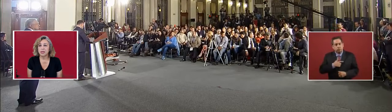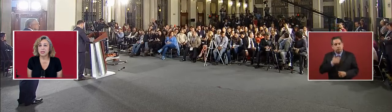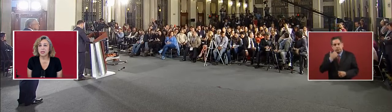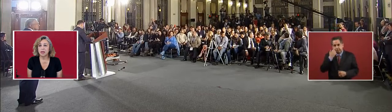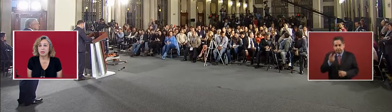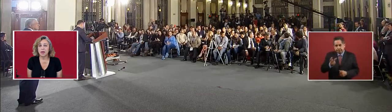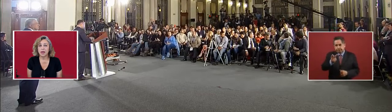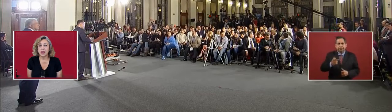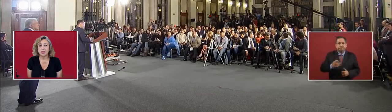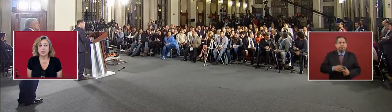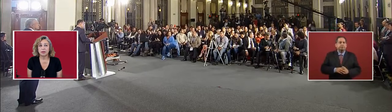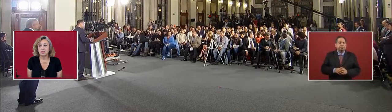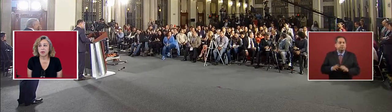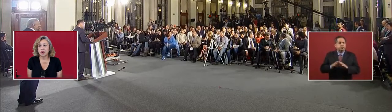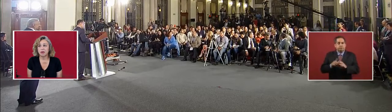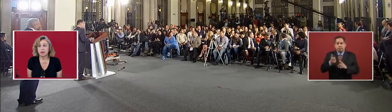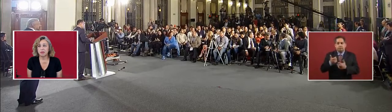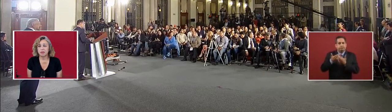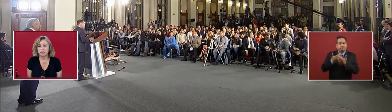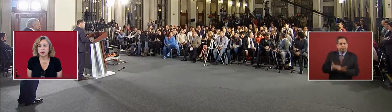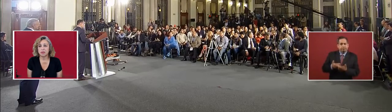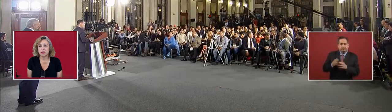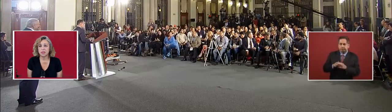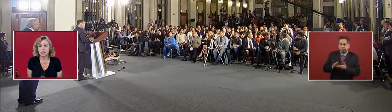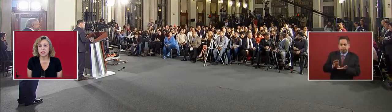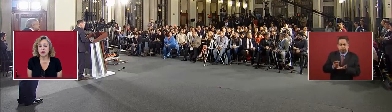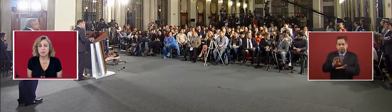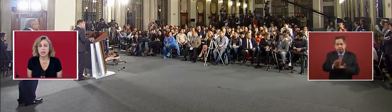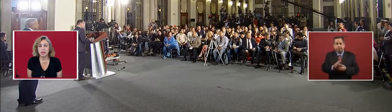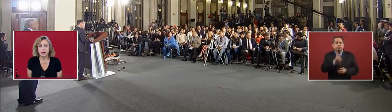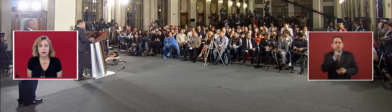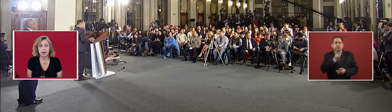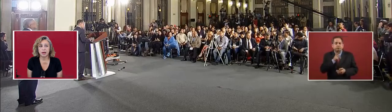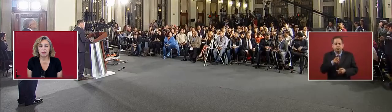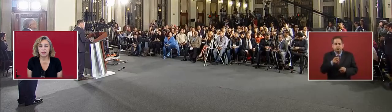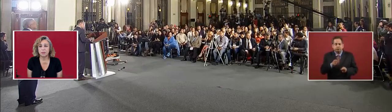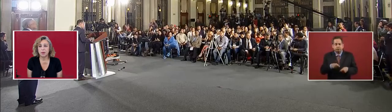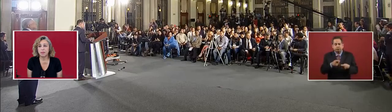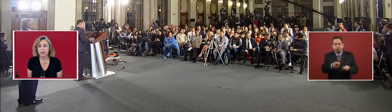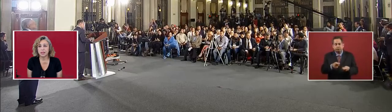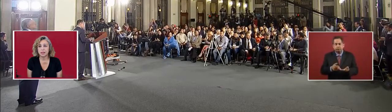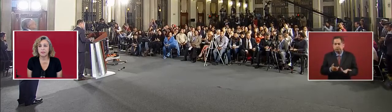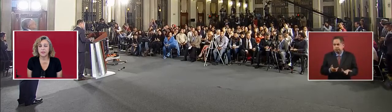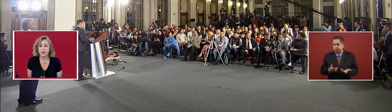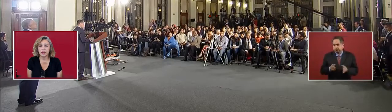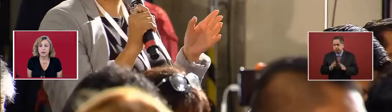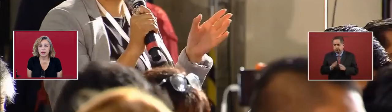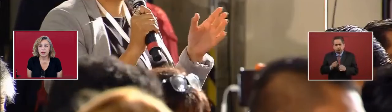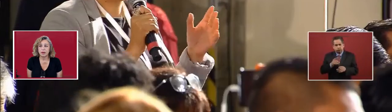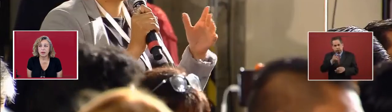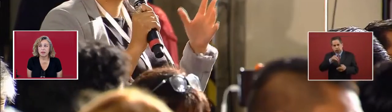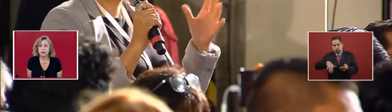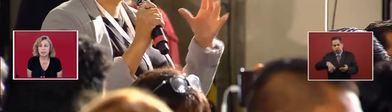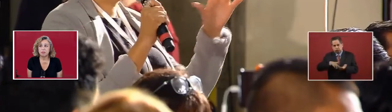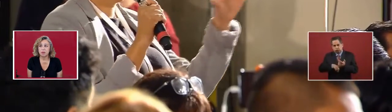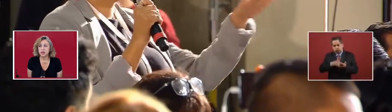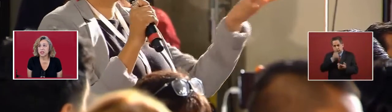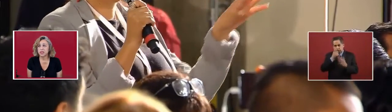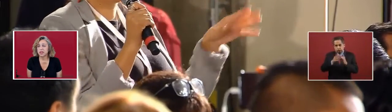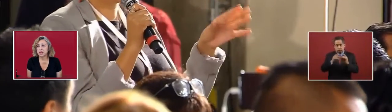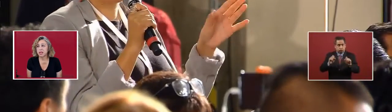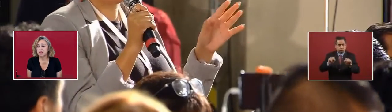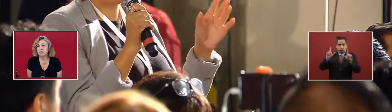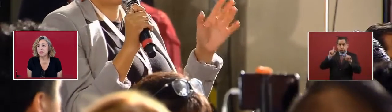Basically, want to ask regarding the resources that are being given to PEMEX. This